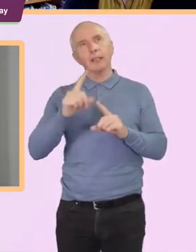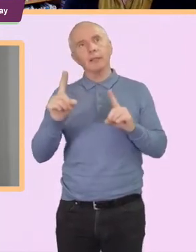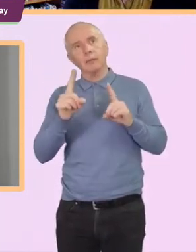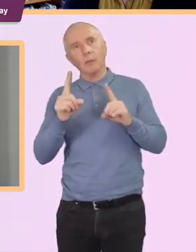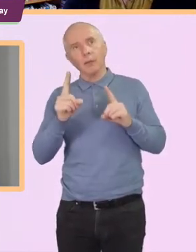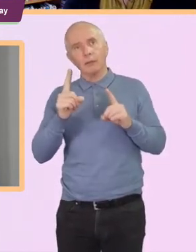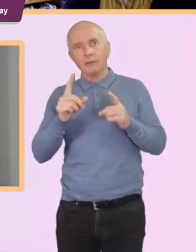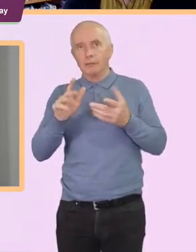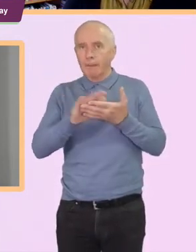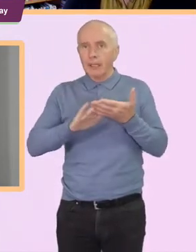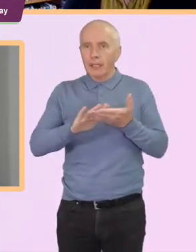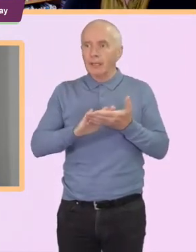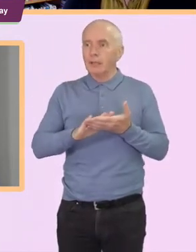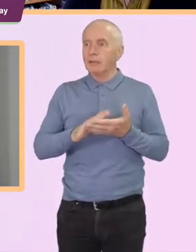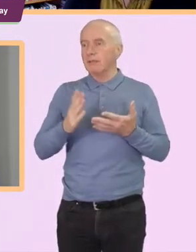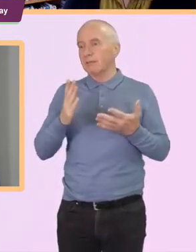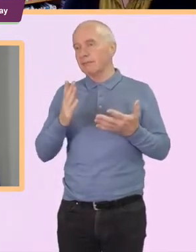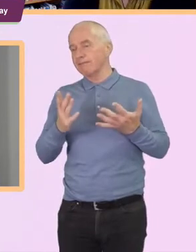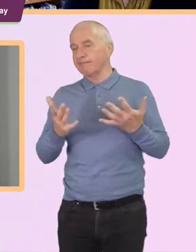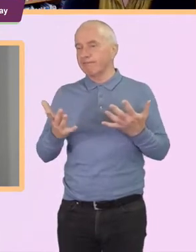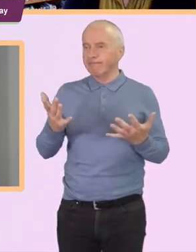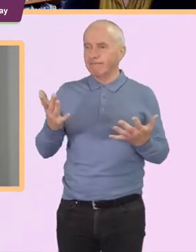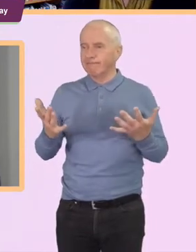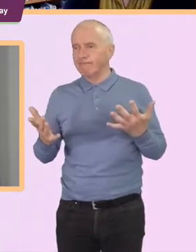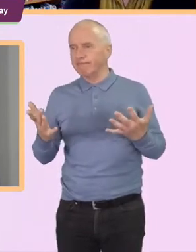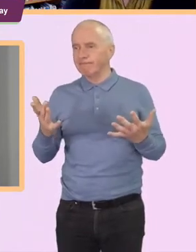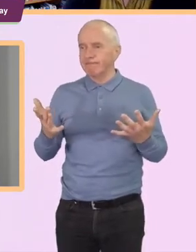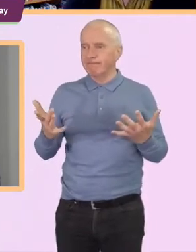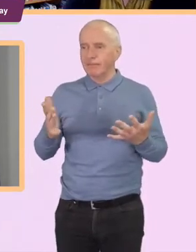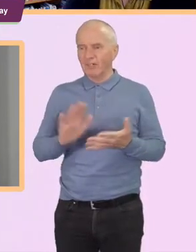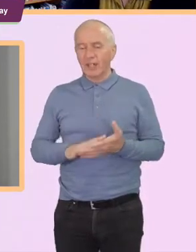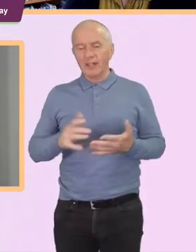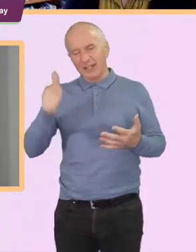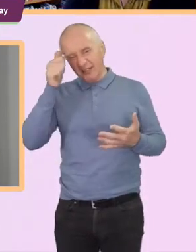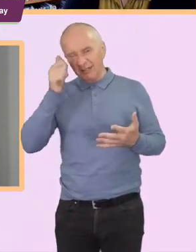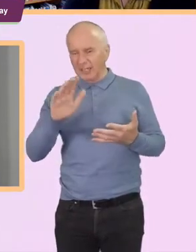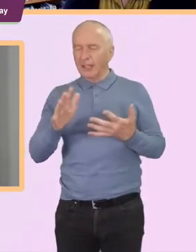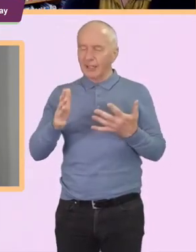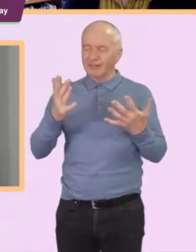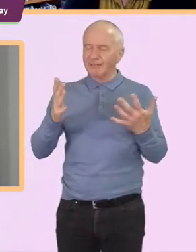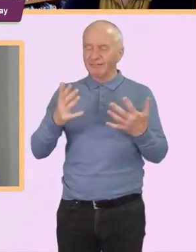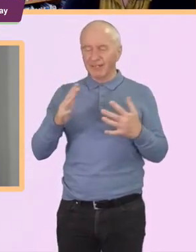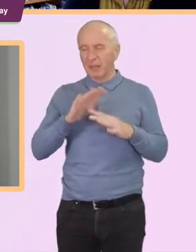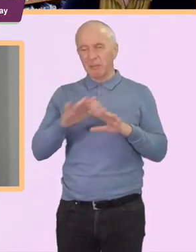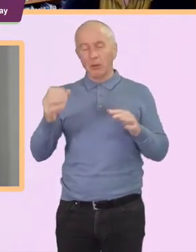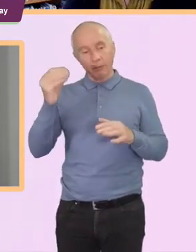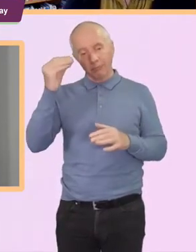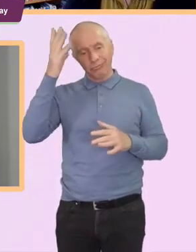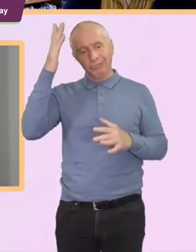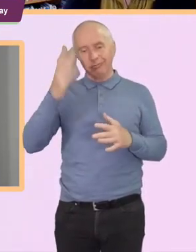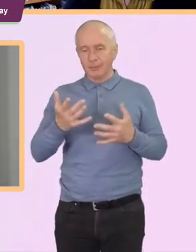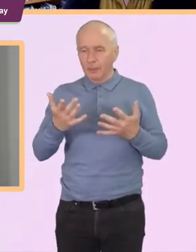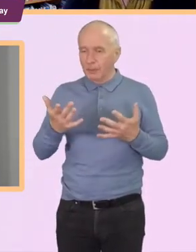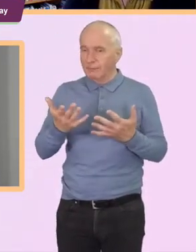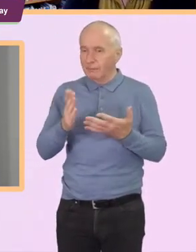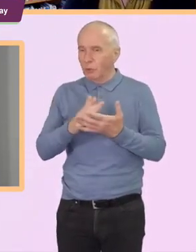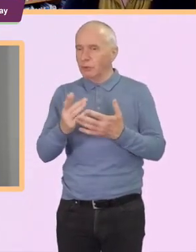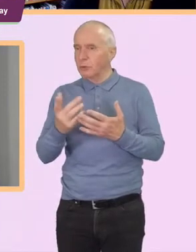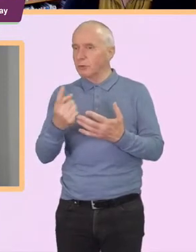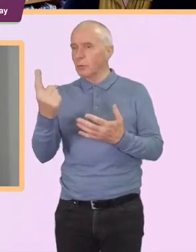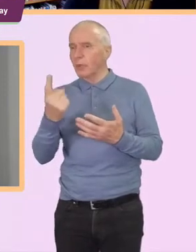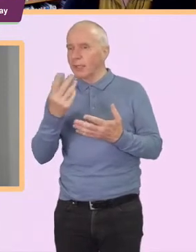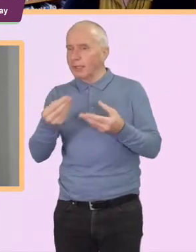it really means it's a bit of a kind of wishy-washy answer I'm afraid I'm not an expert I don't know if anyone else kind of would be able to